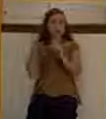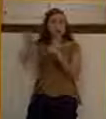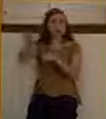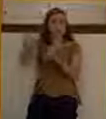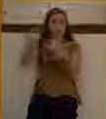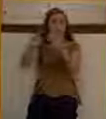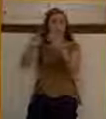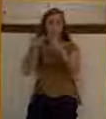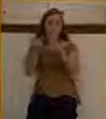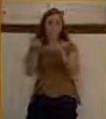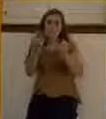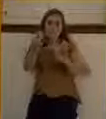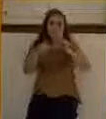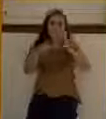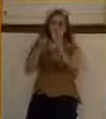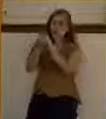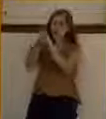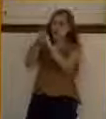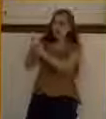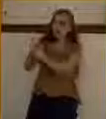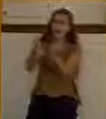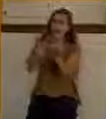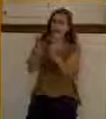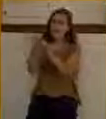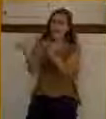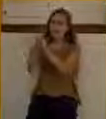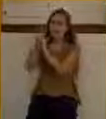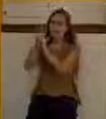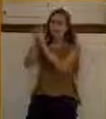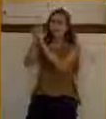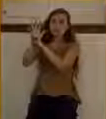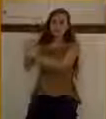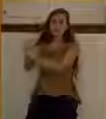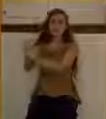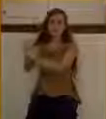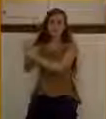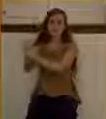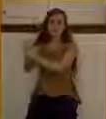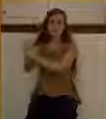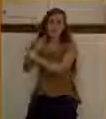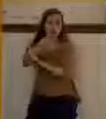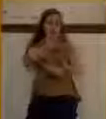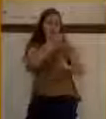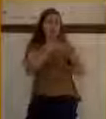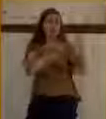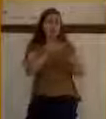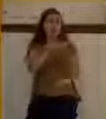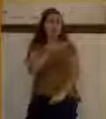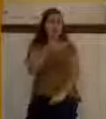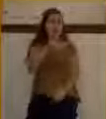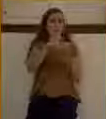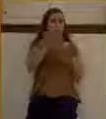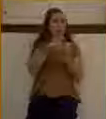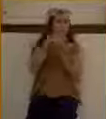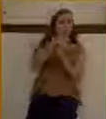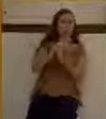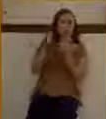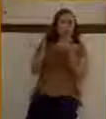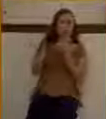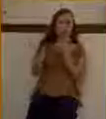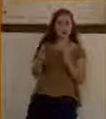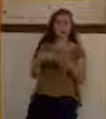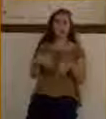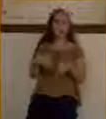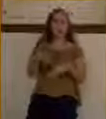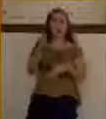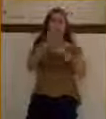of people that were following Jesus. These were the pilgrim worshipers because, remember, it was the Feast of Passover, and they were on